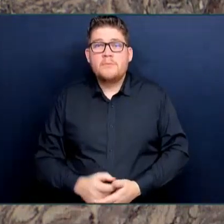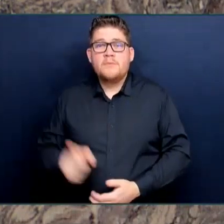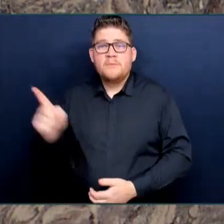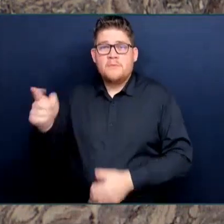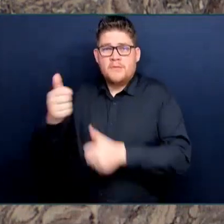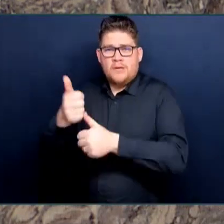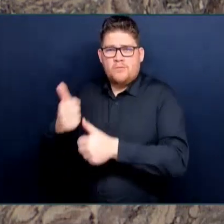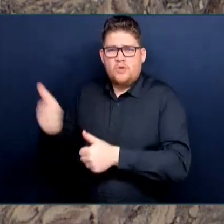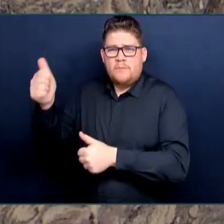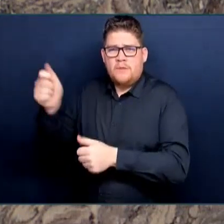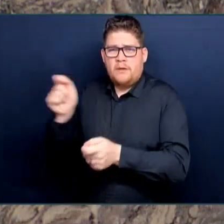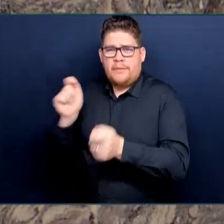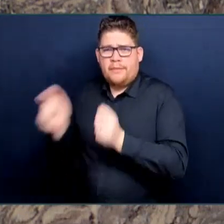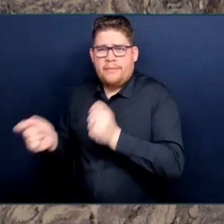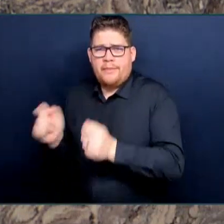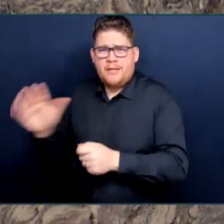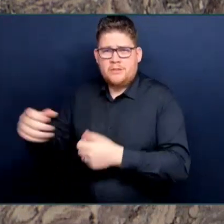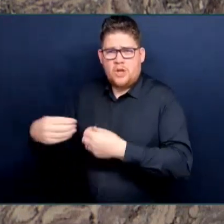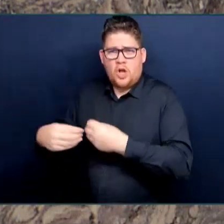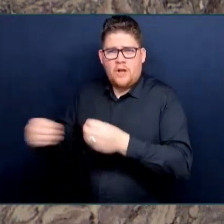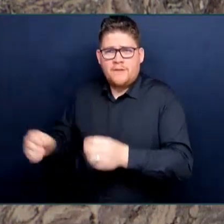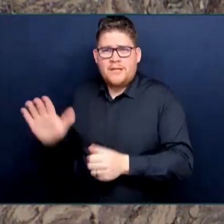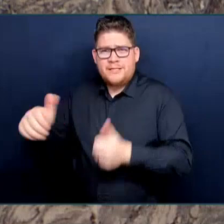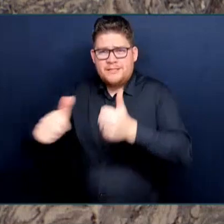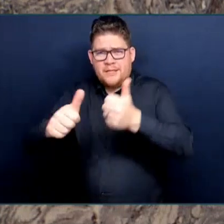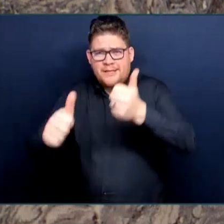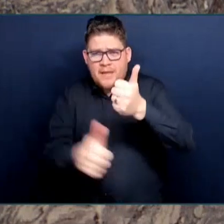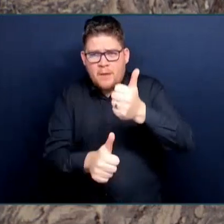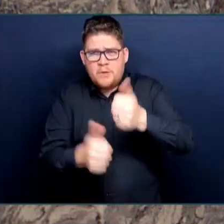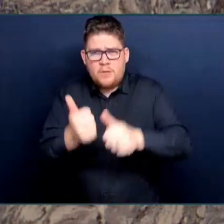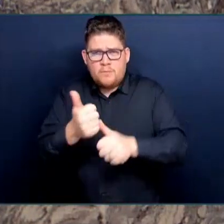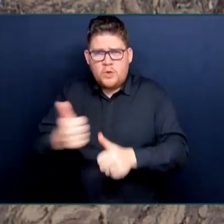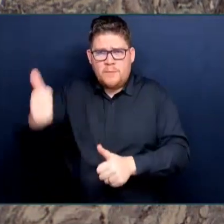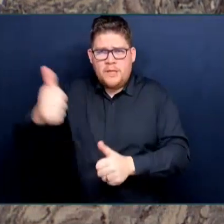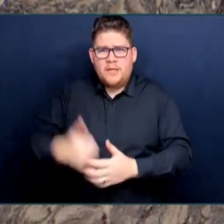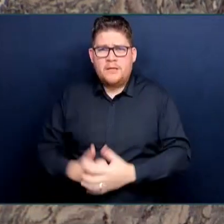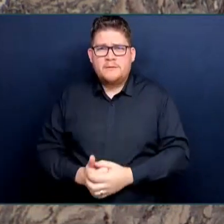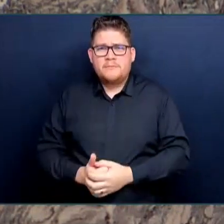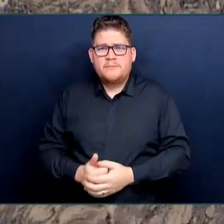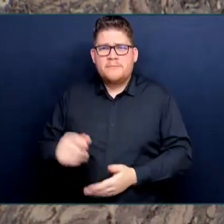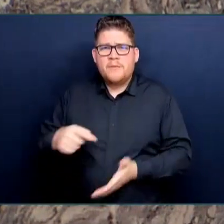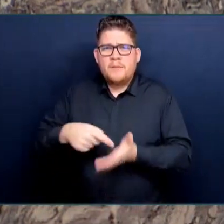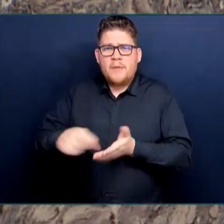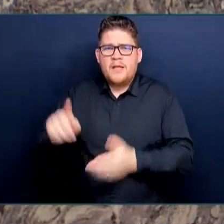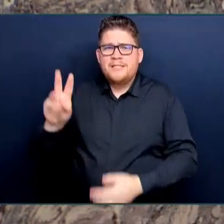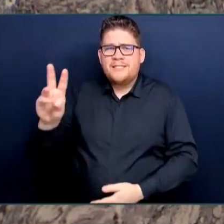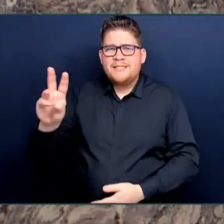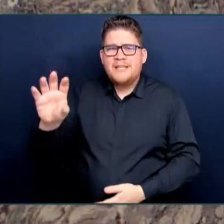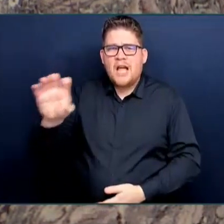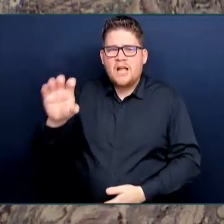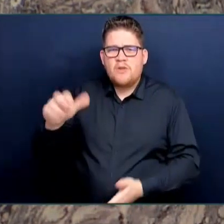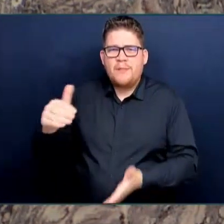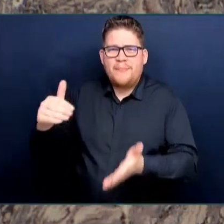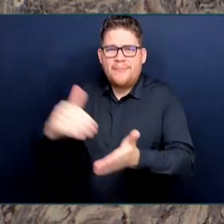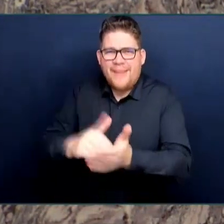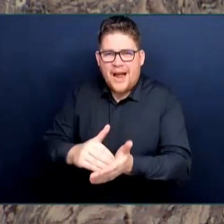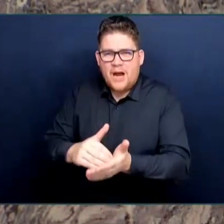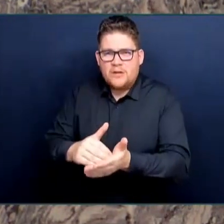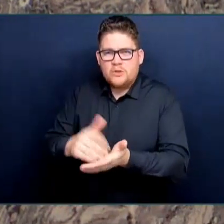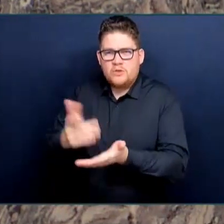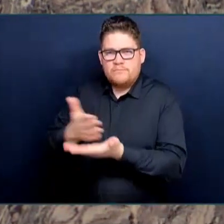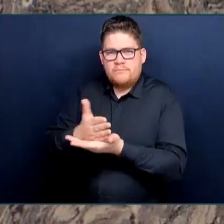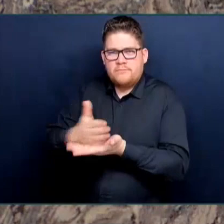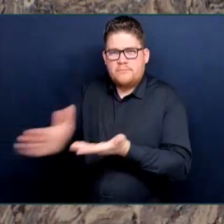a $600,000 severance. On the same day, she was appointed to BC Hydro, that now pays $93